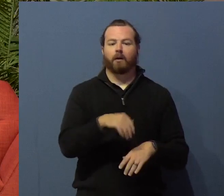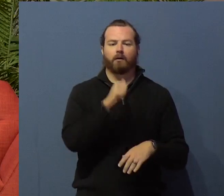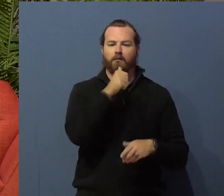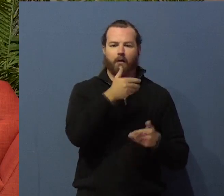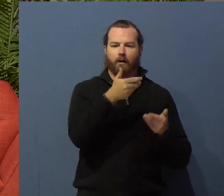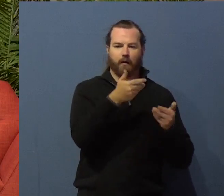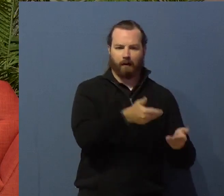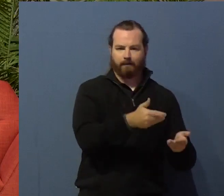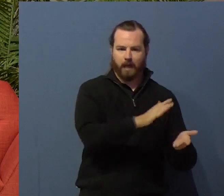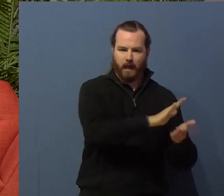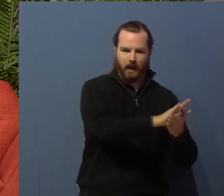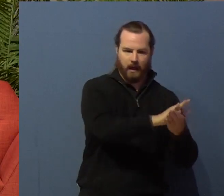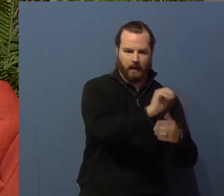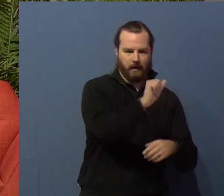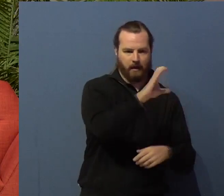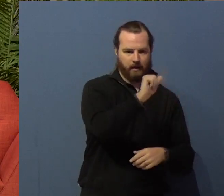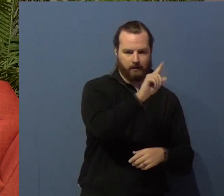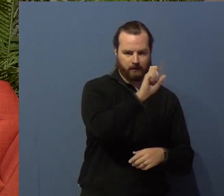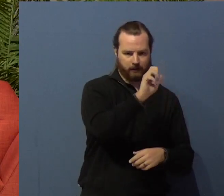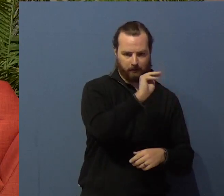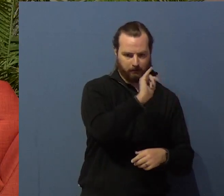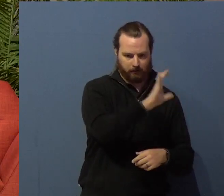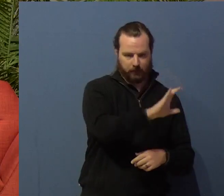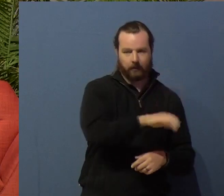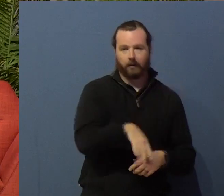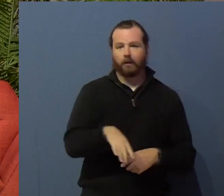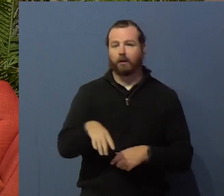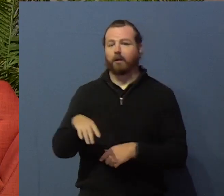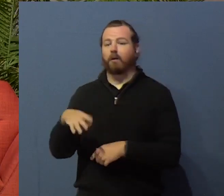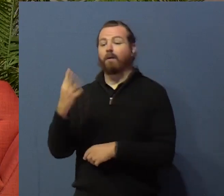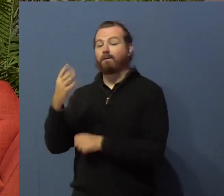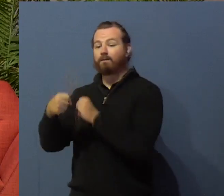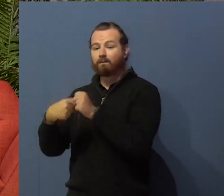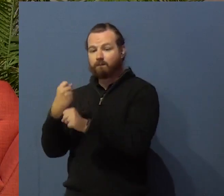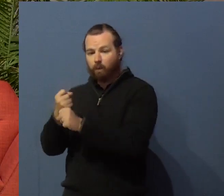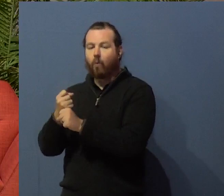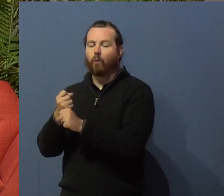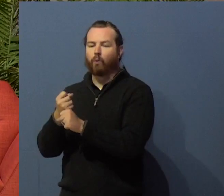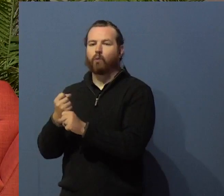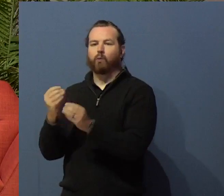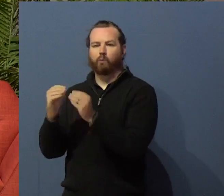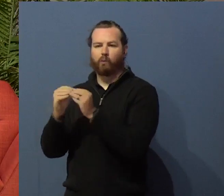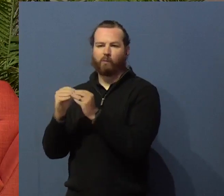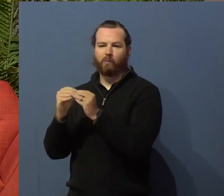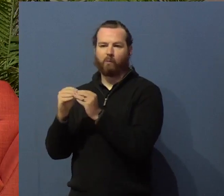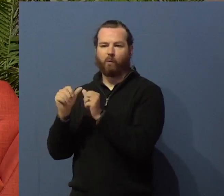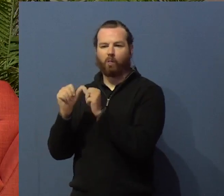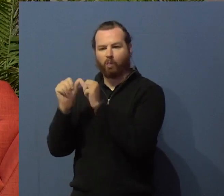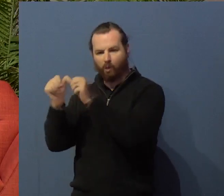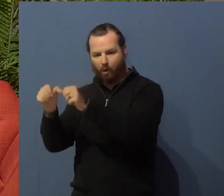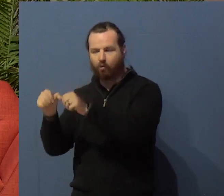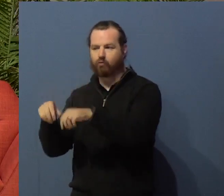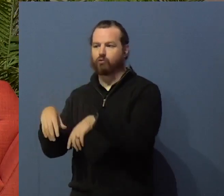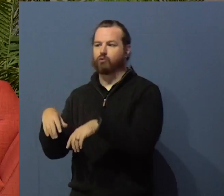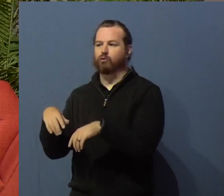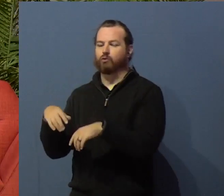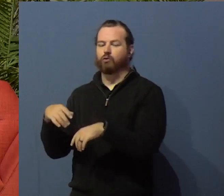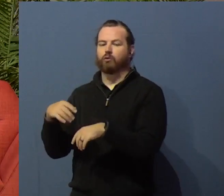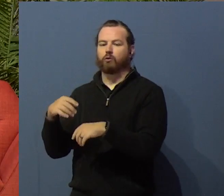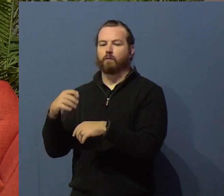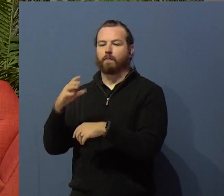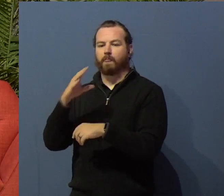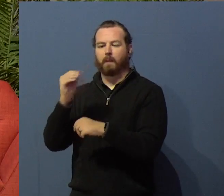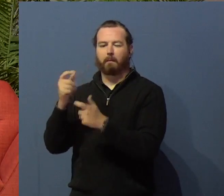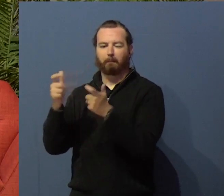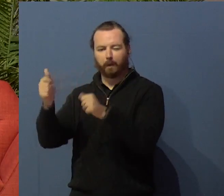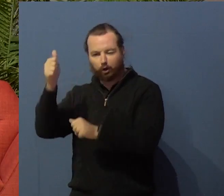And for people with disabilities, it's longer than the usual four years. I did five, and then I did like nine for